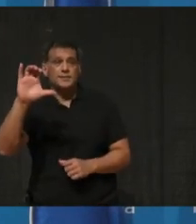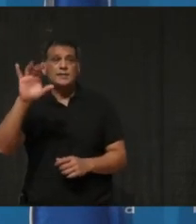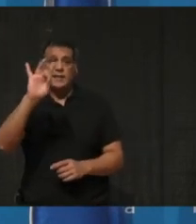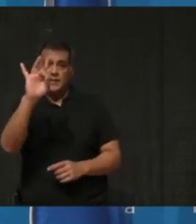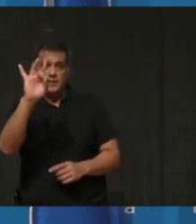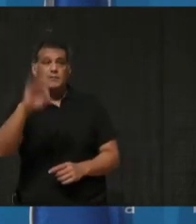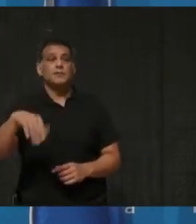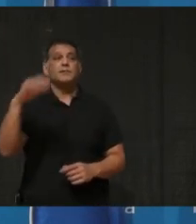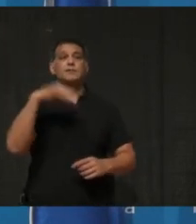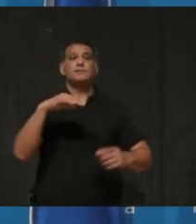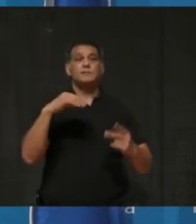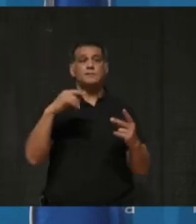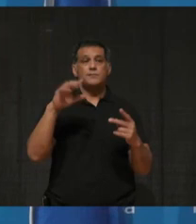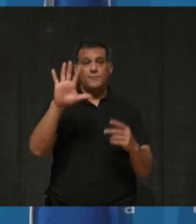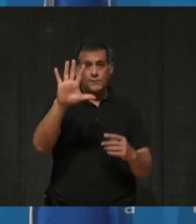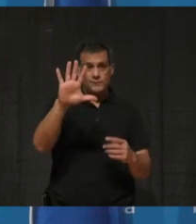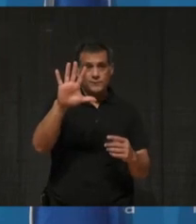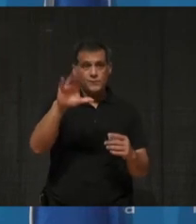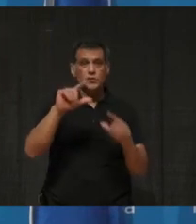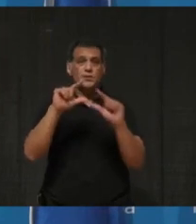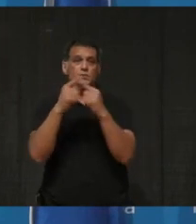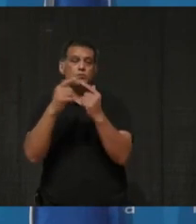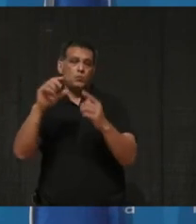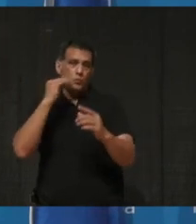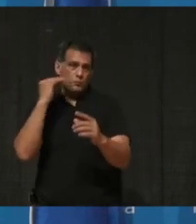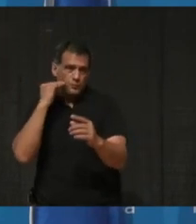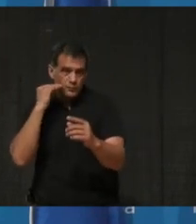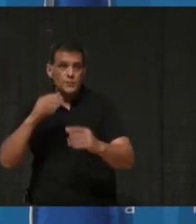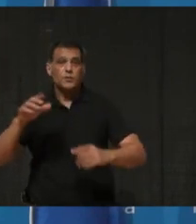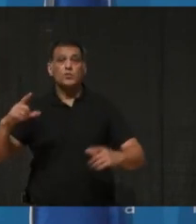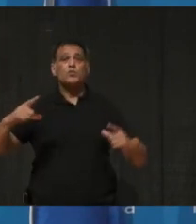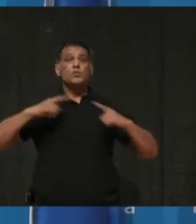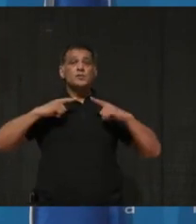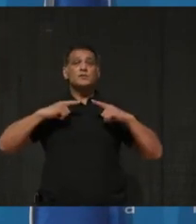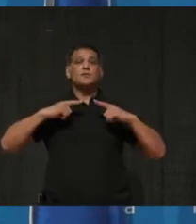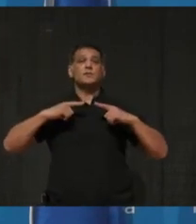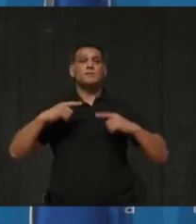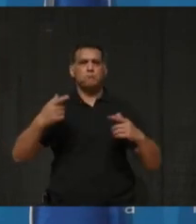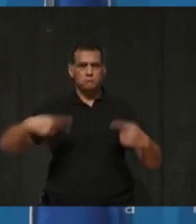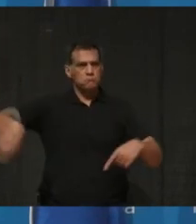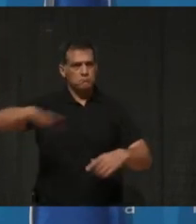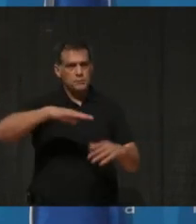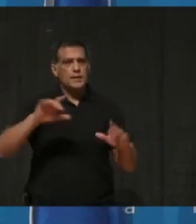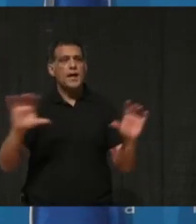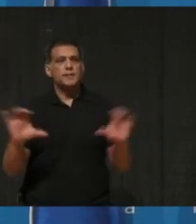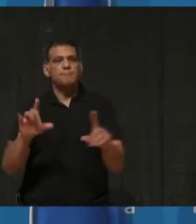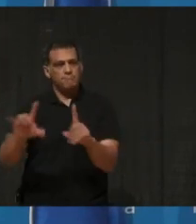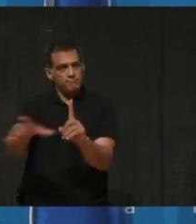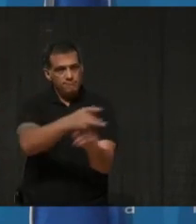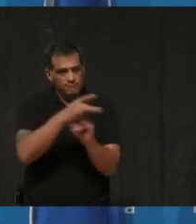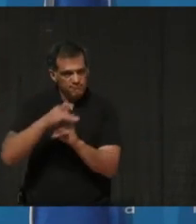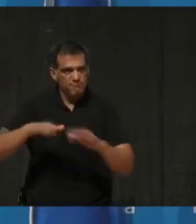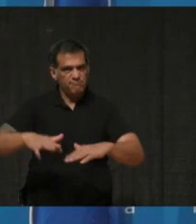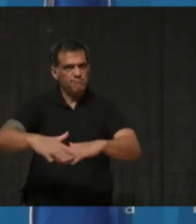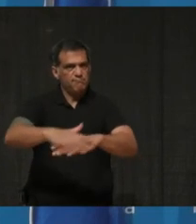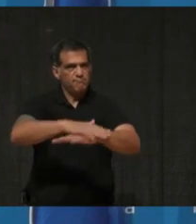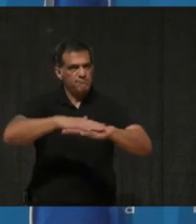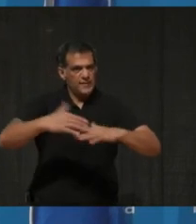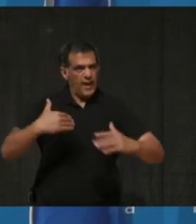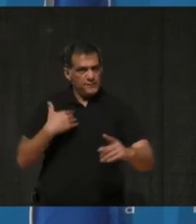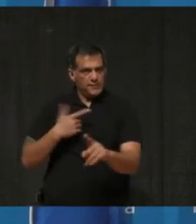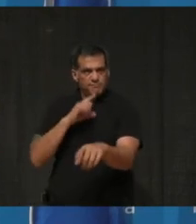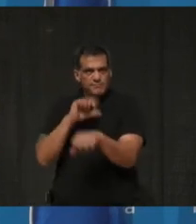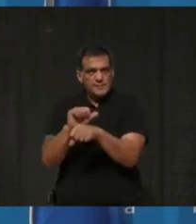5 group homes or other assisted living facilities are an active outbreak. And once again, our numbers continue to